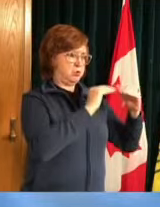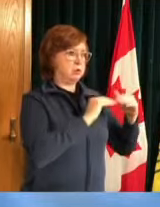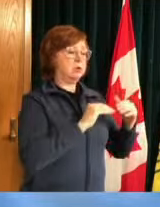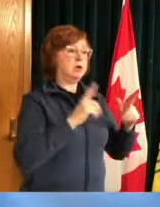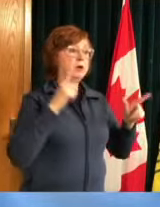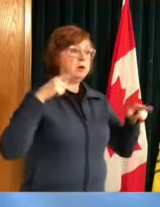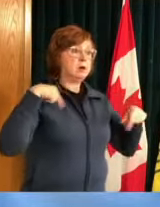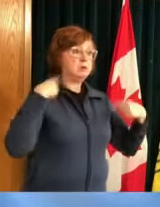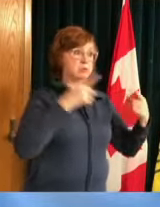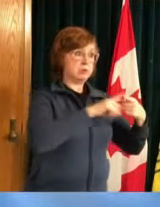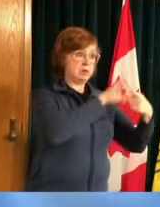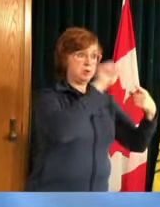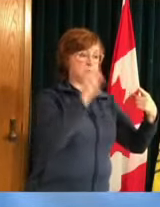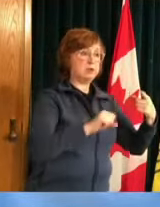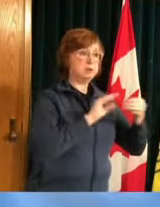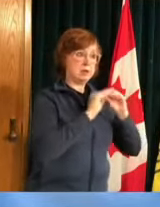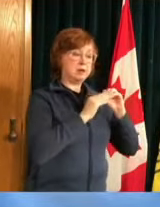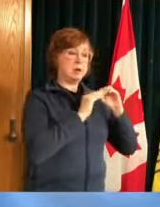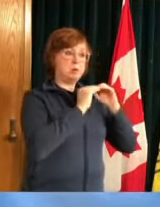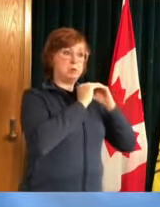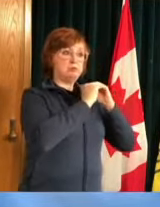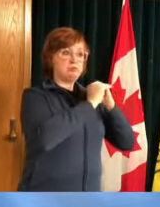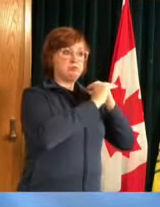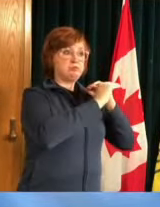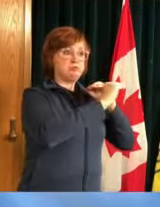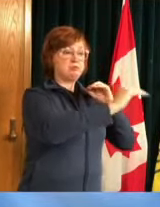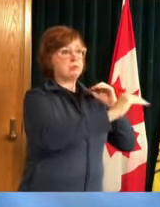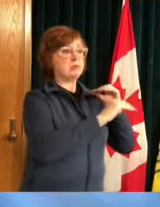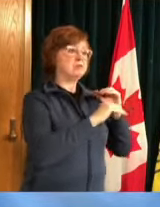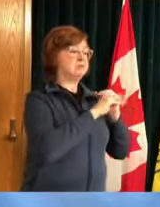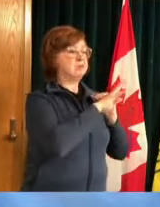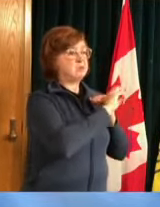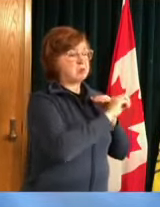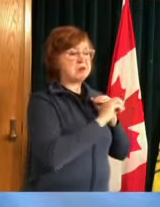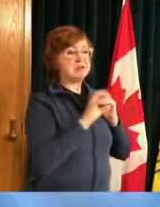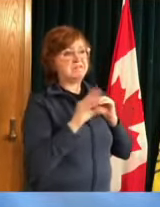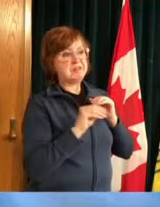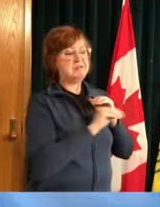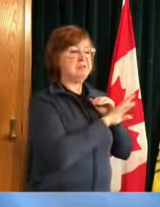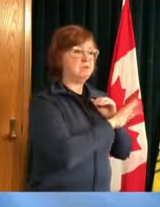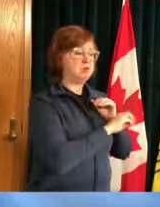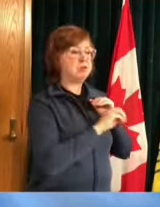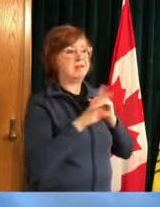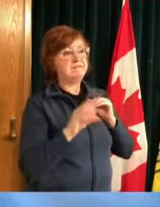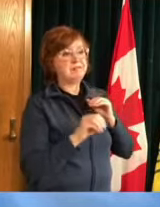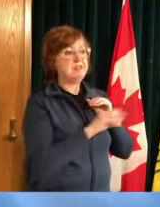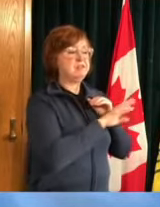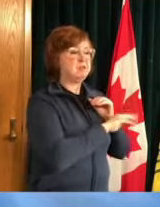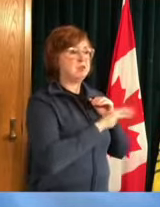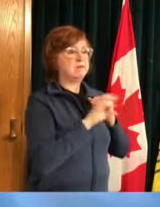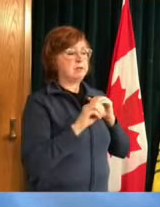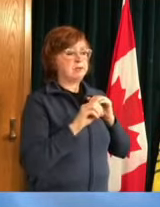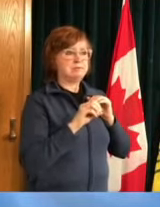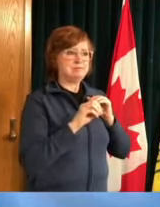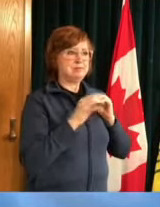50 a day and test policy is 5.6 they really need to stay the course we don't want saskatoon to escalate like regina and so far with current